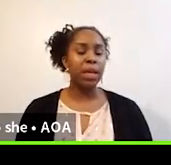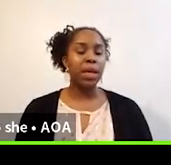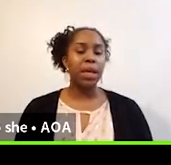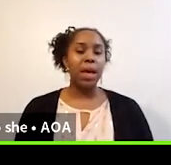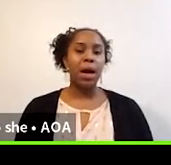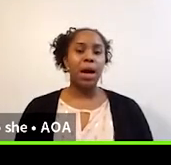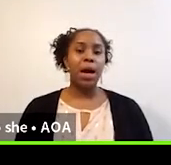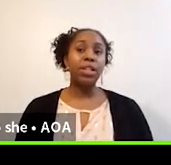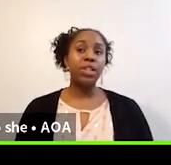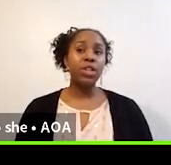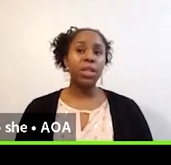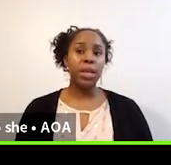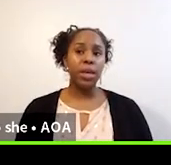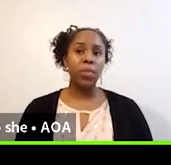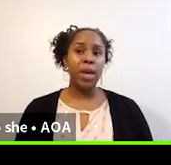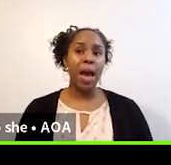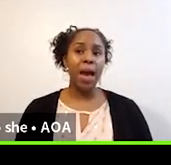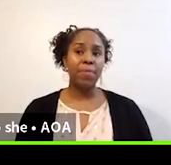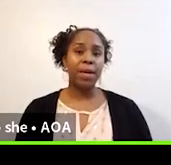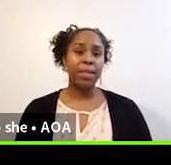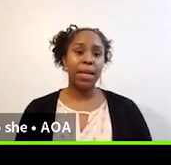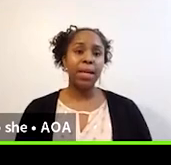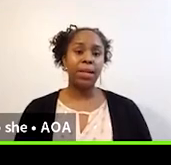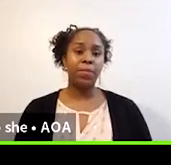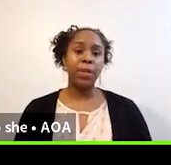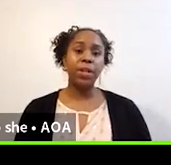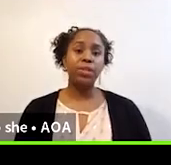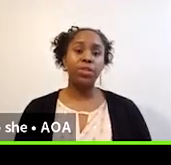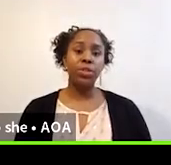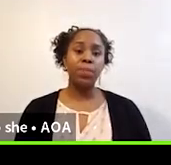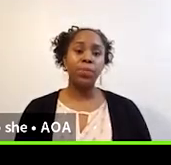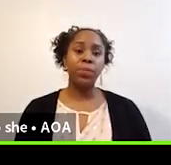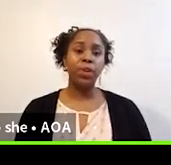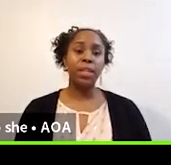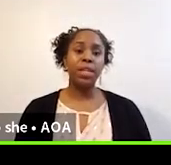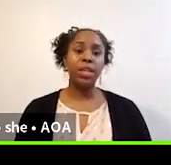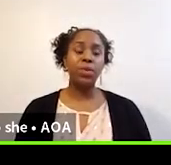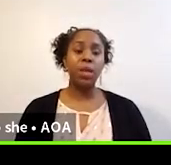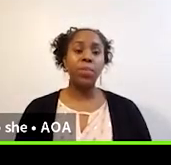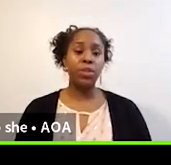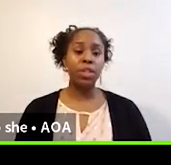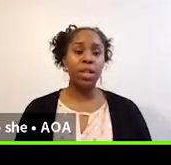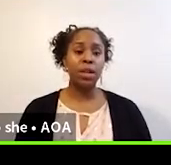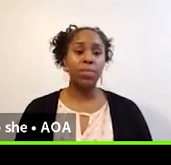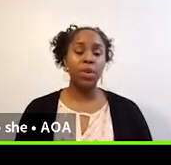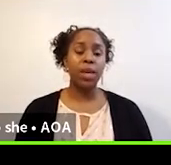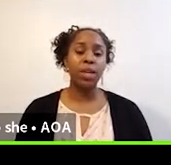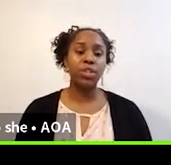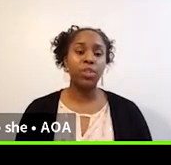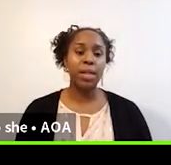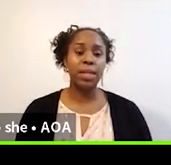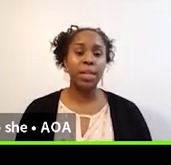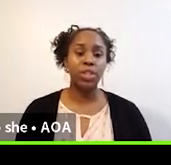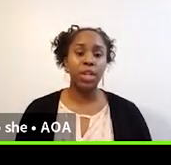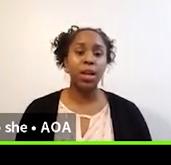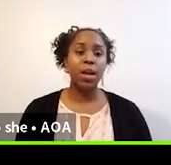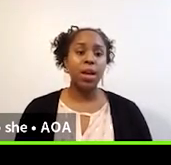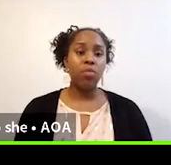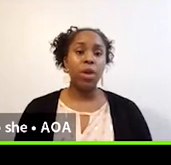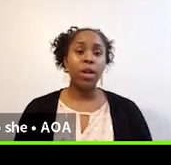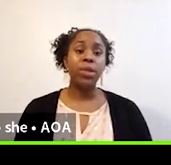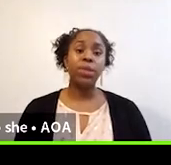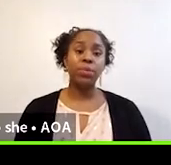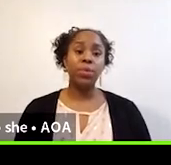smoothly. Uh, additionally, we have a dedicated funding stream for continued emergency communication translation